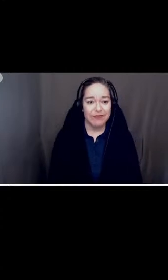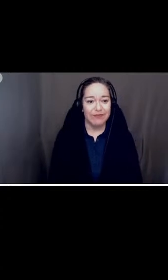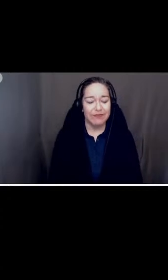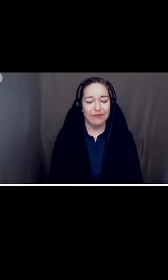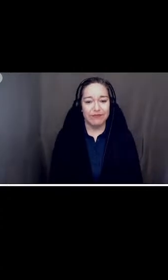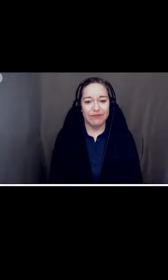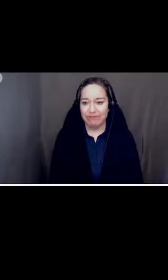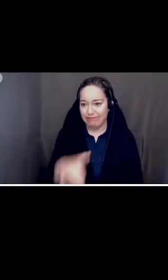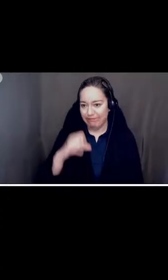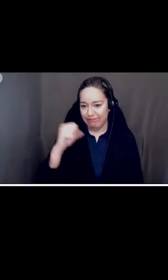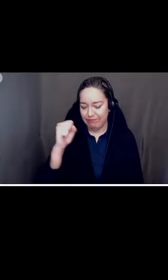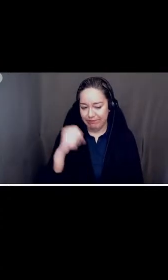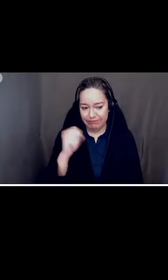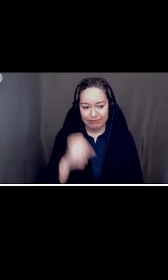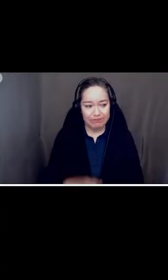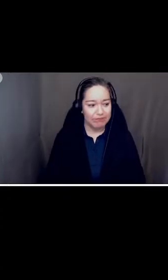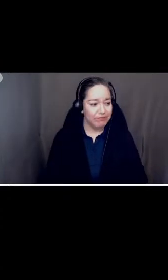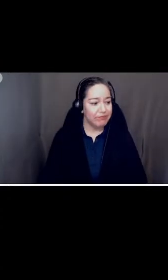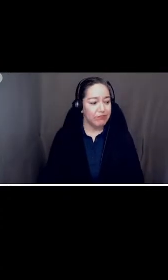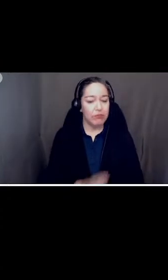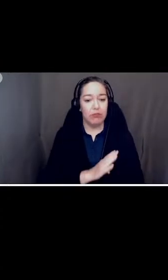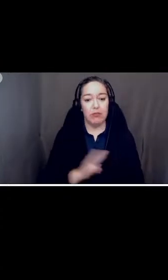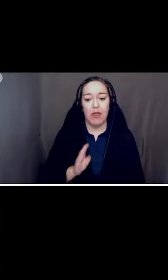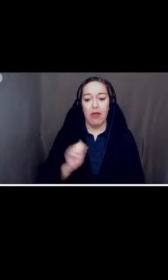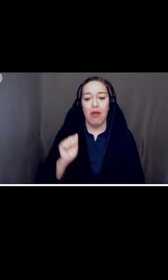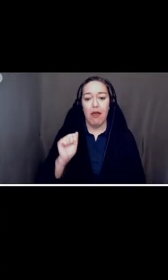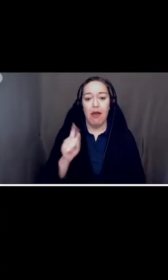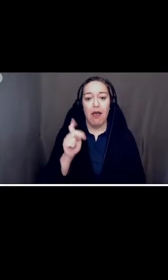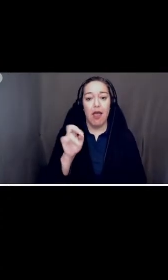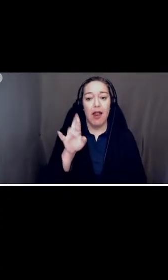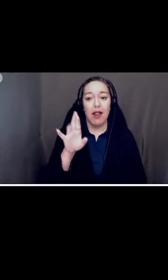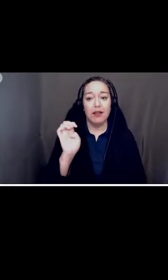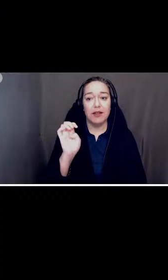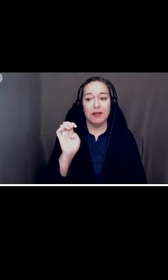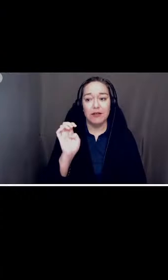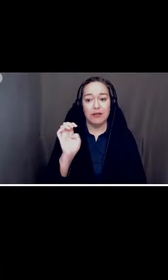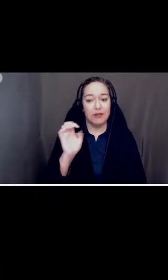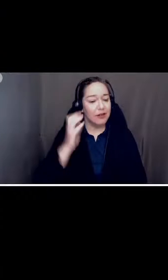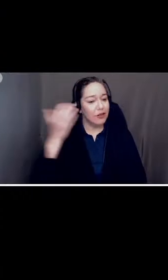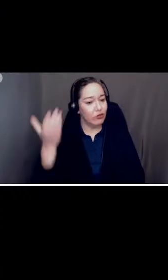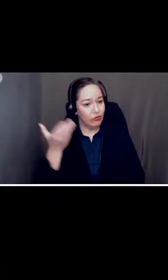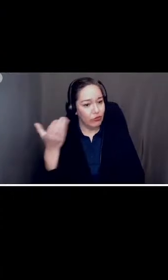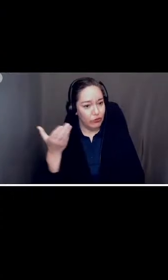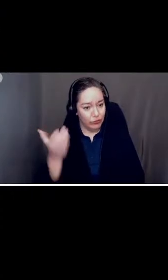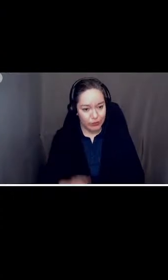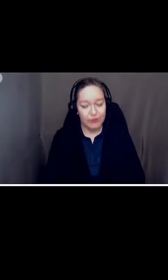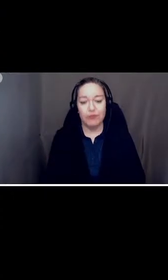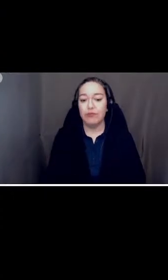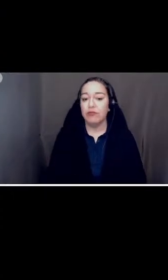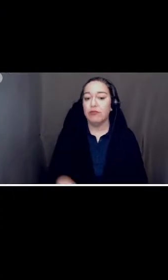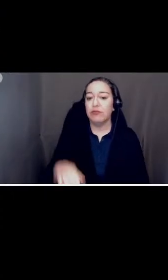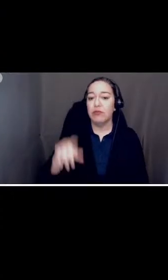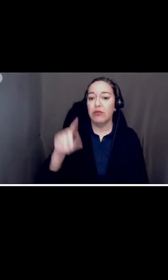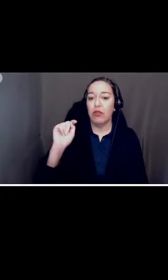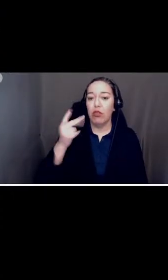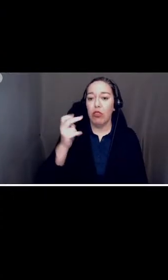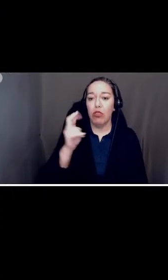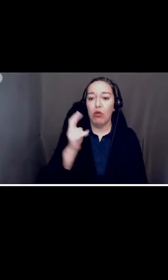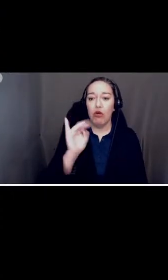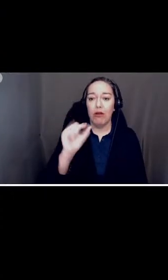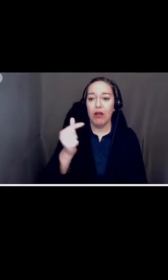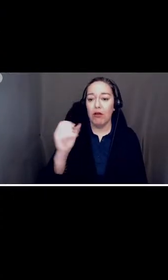Yes. Board member Adagee? Here. Board member Thorin-Ojeda?